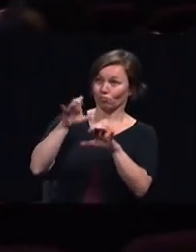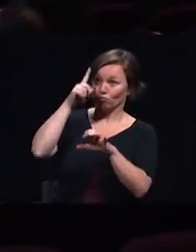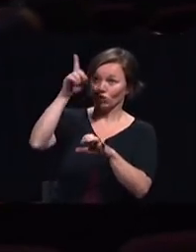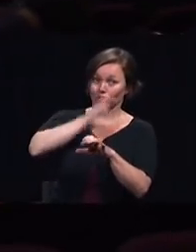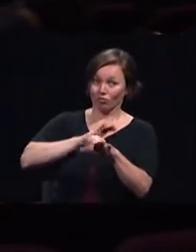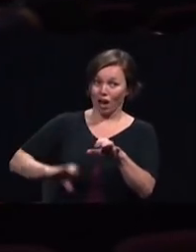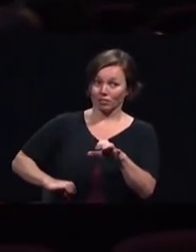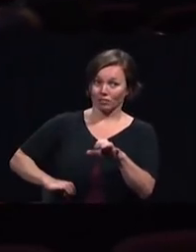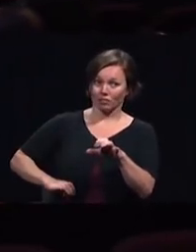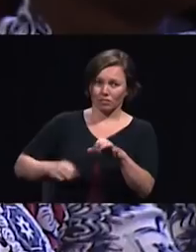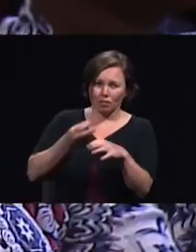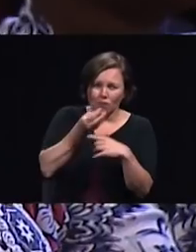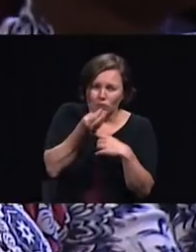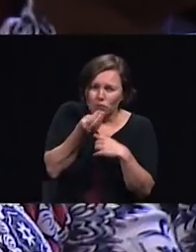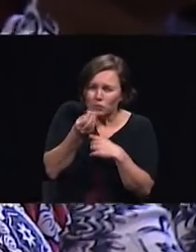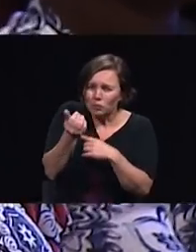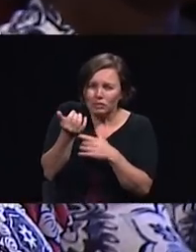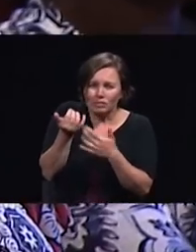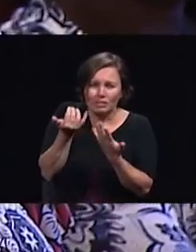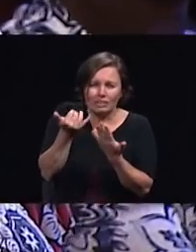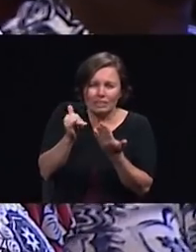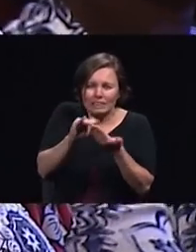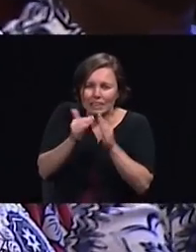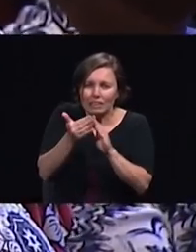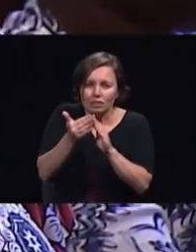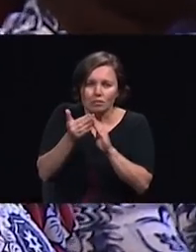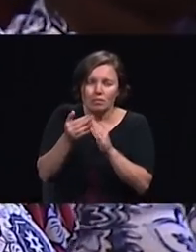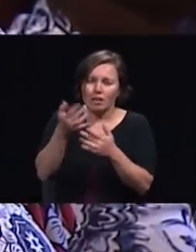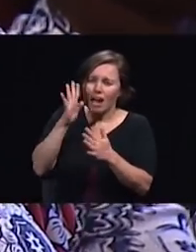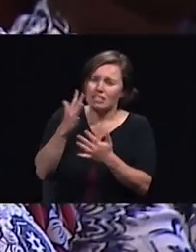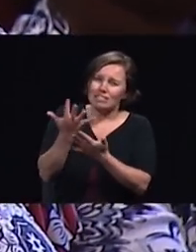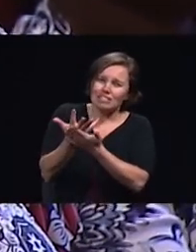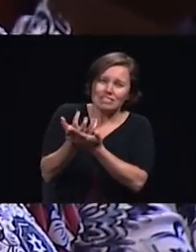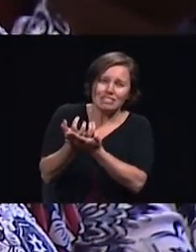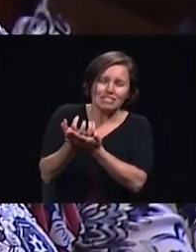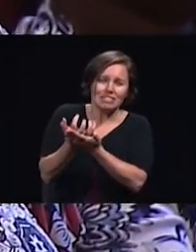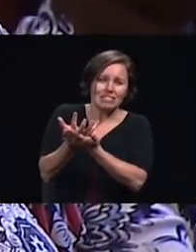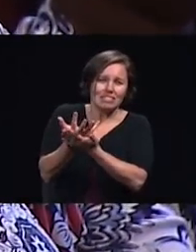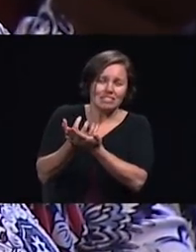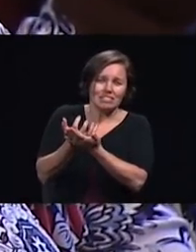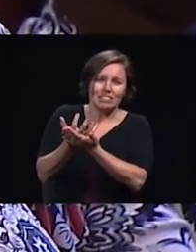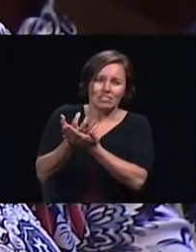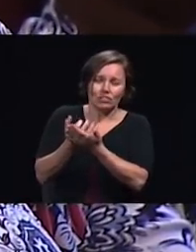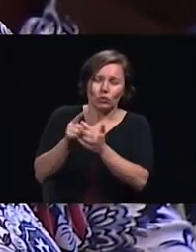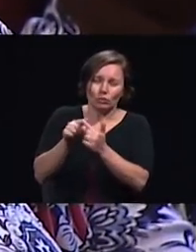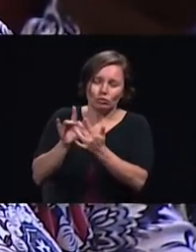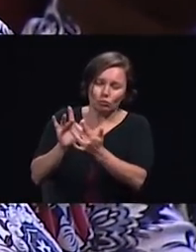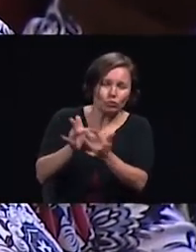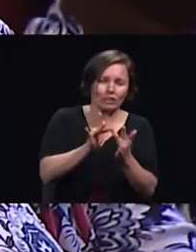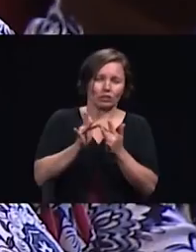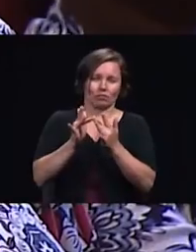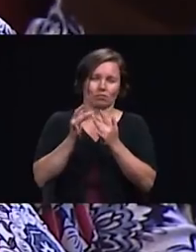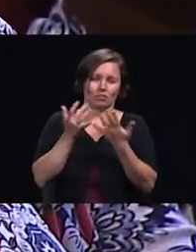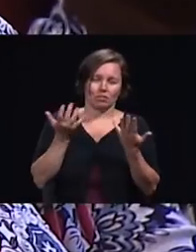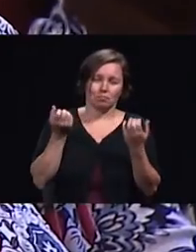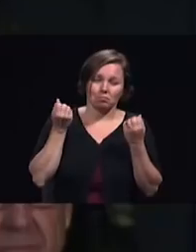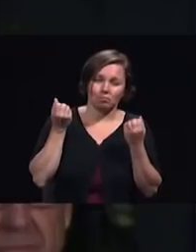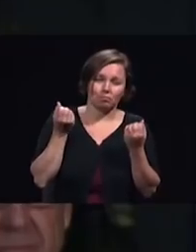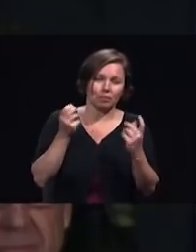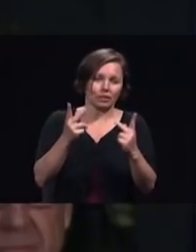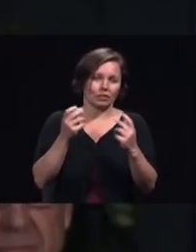large cities of the world God is pleading with us to reach these massive secular